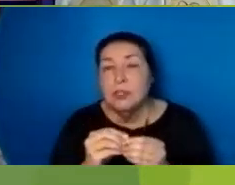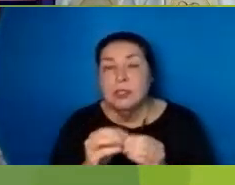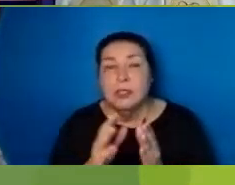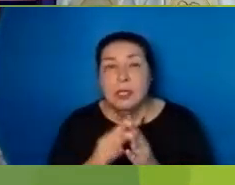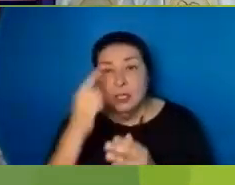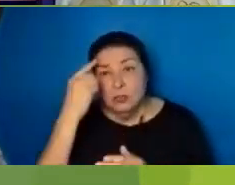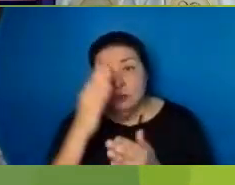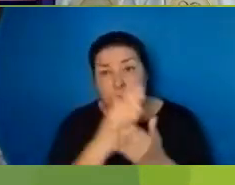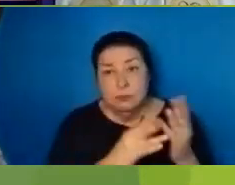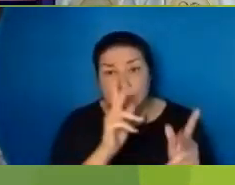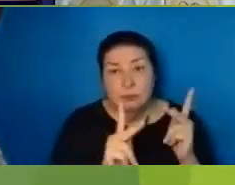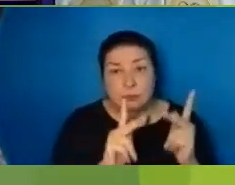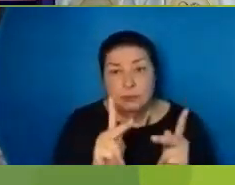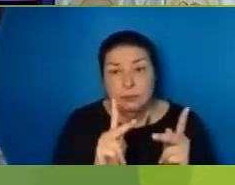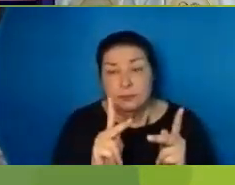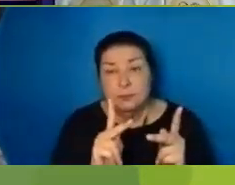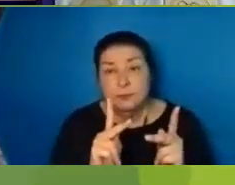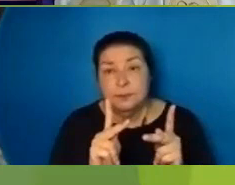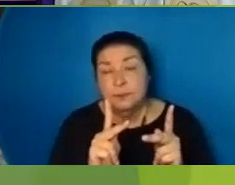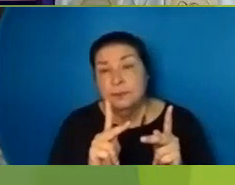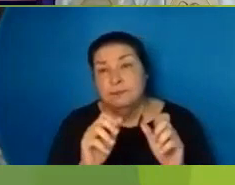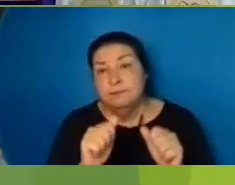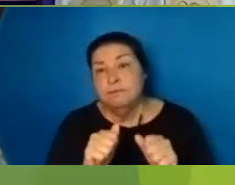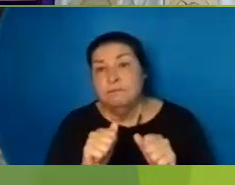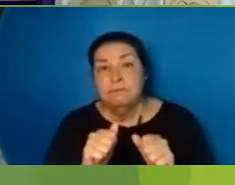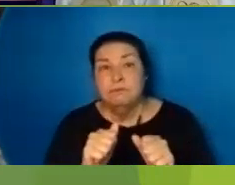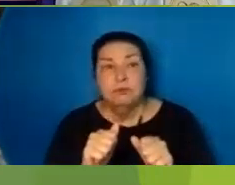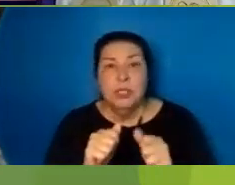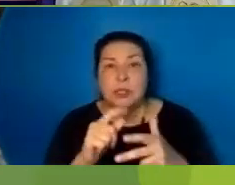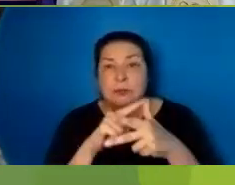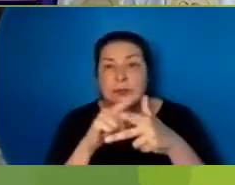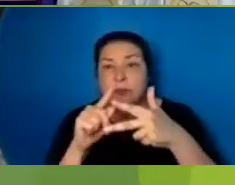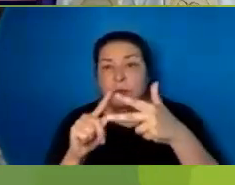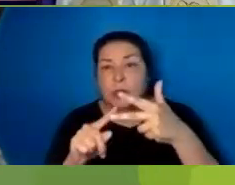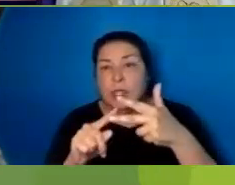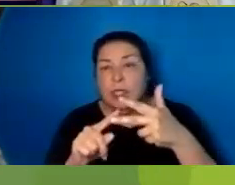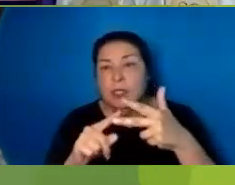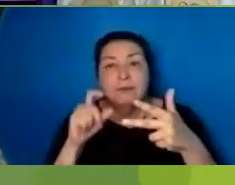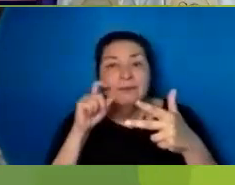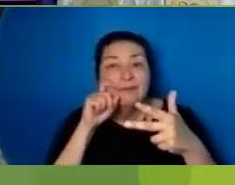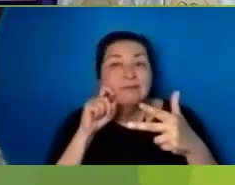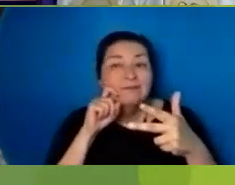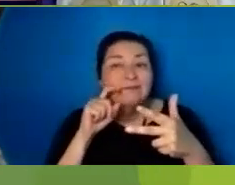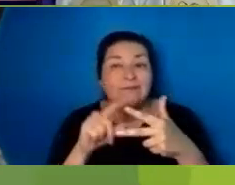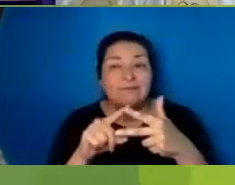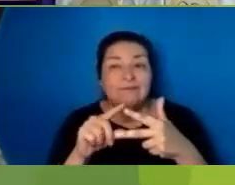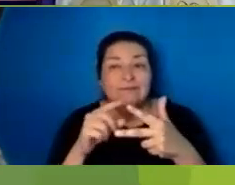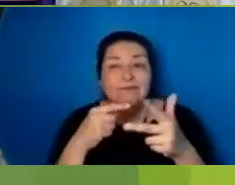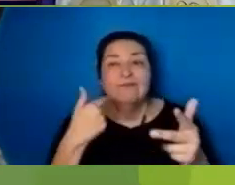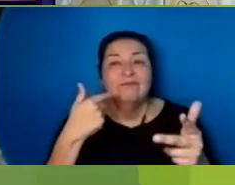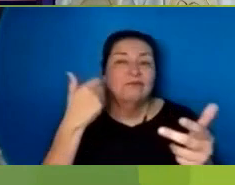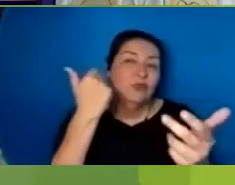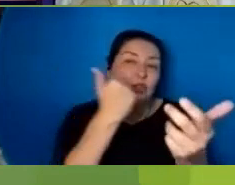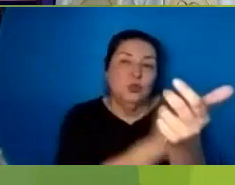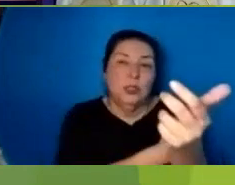It can be The mortal three Of sex Drugs And rock and roll For